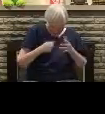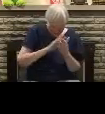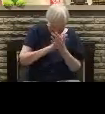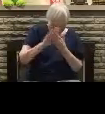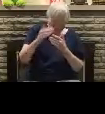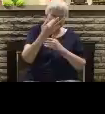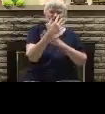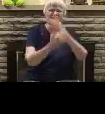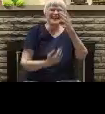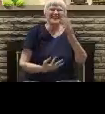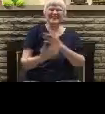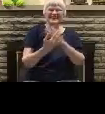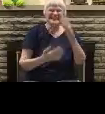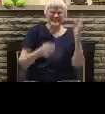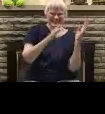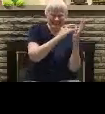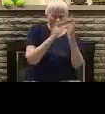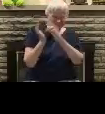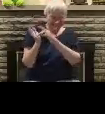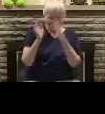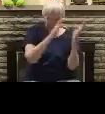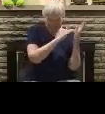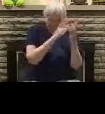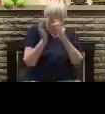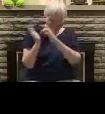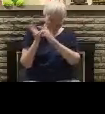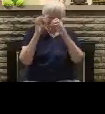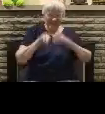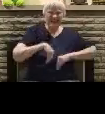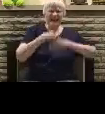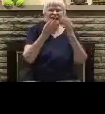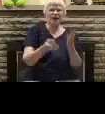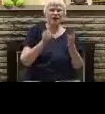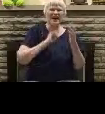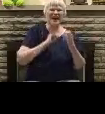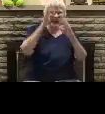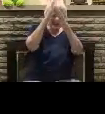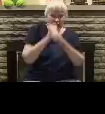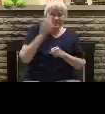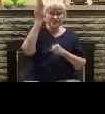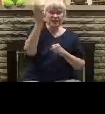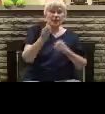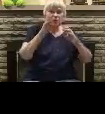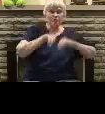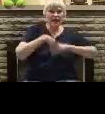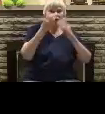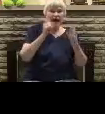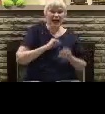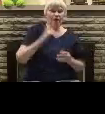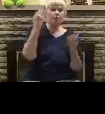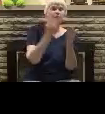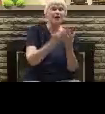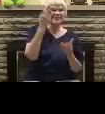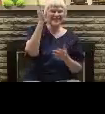Leaves out me in cleansing blood Jesus, Jesus, how I